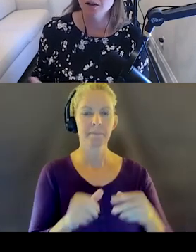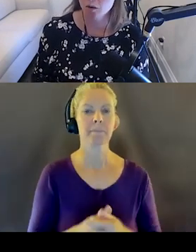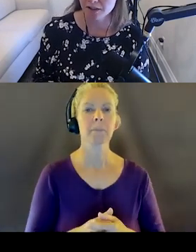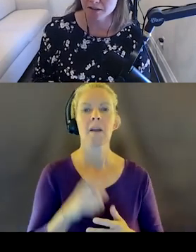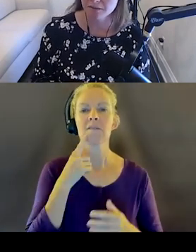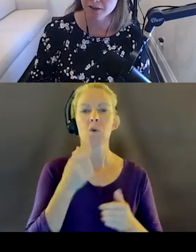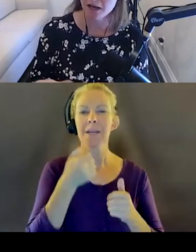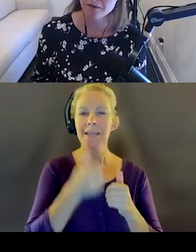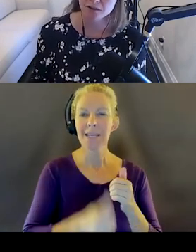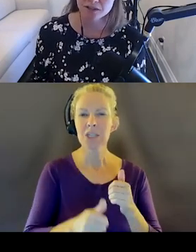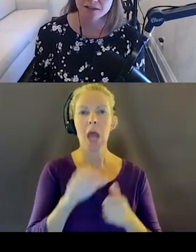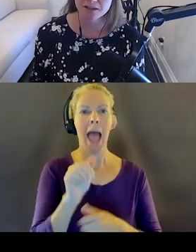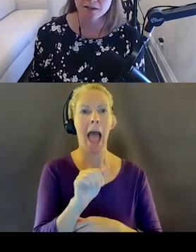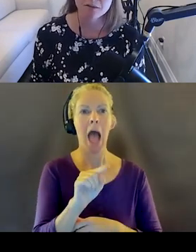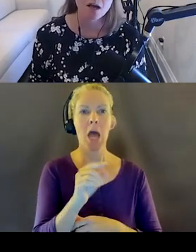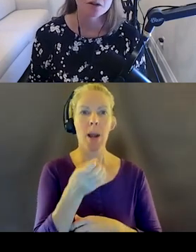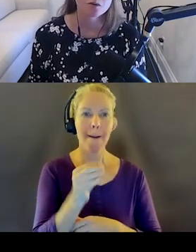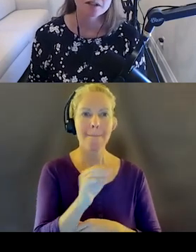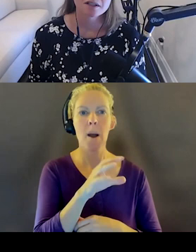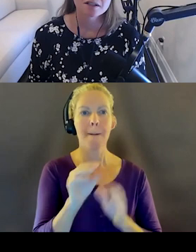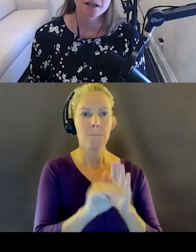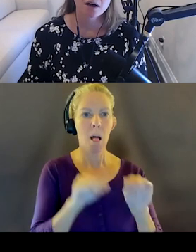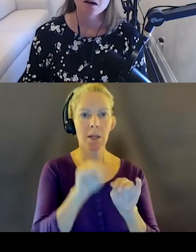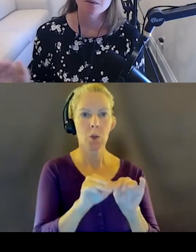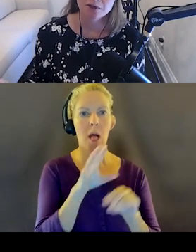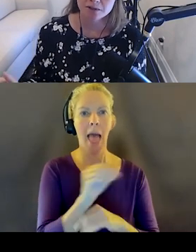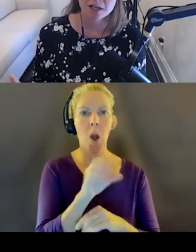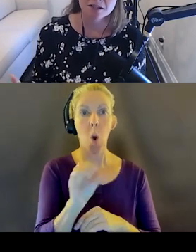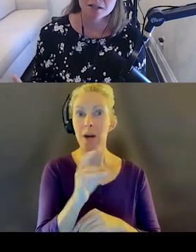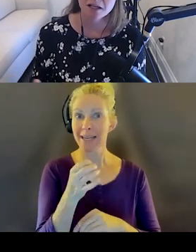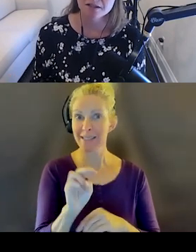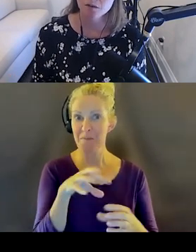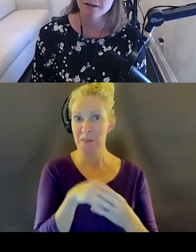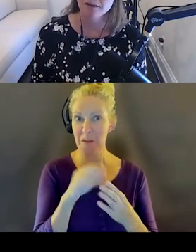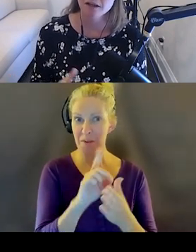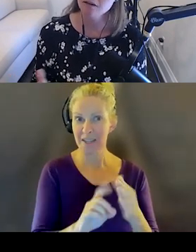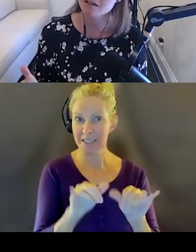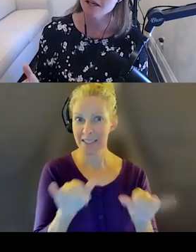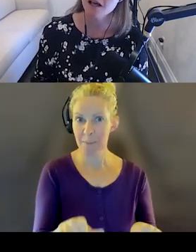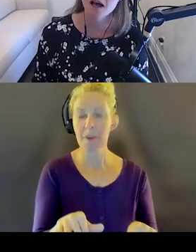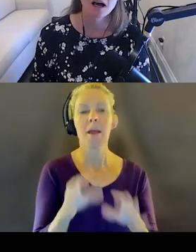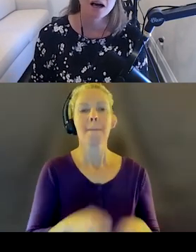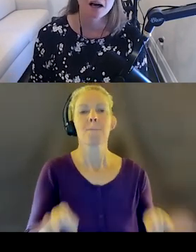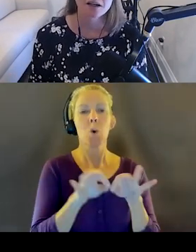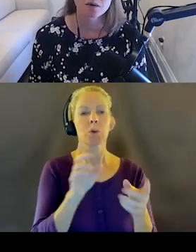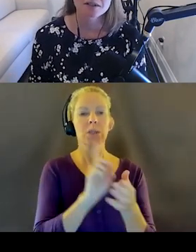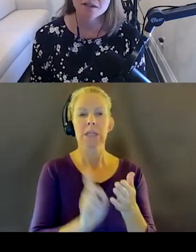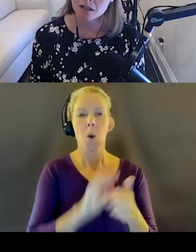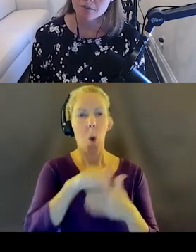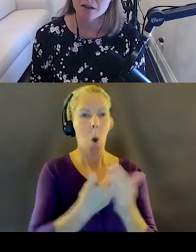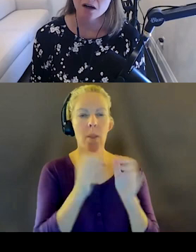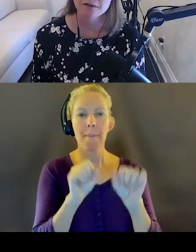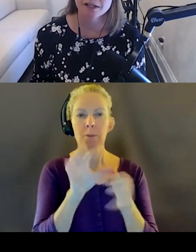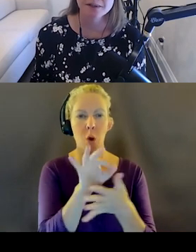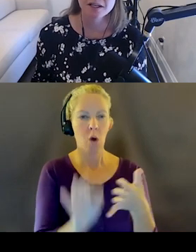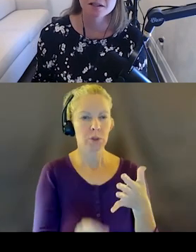molecule, and organism that you have in your design system, you want to design all permutations as to what the thing looks like. And you want to